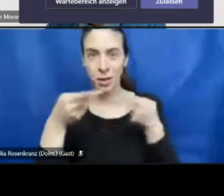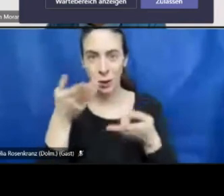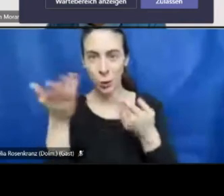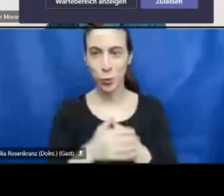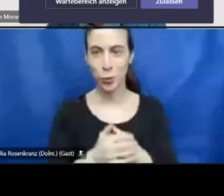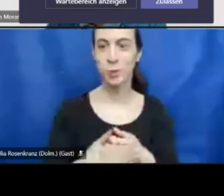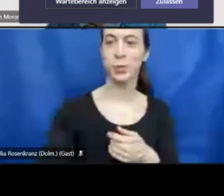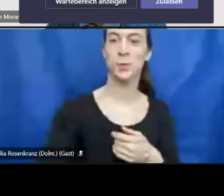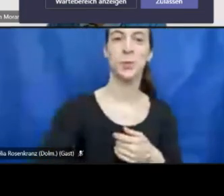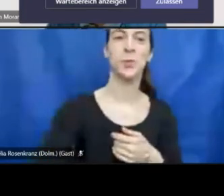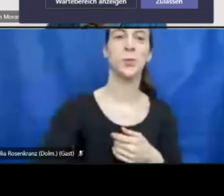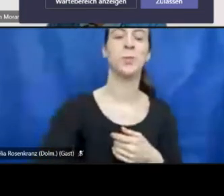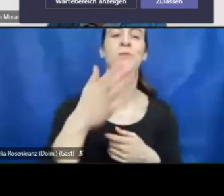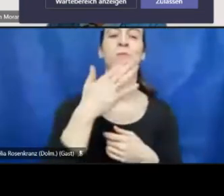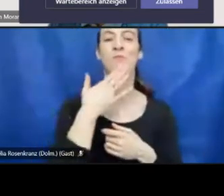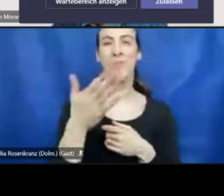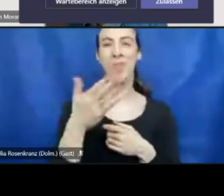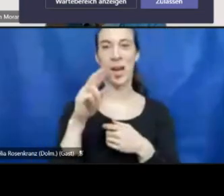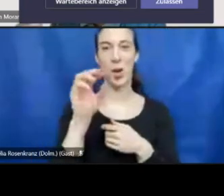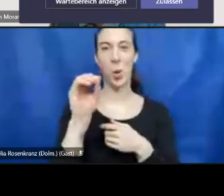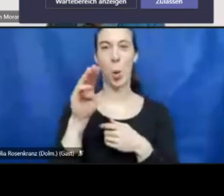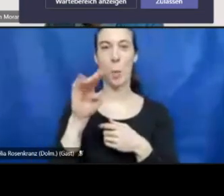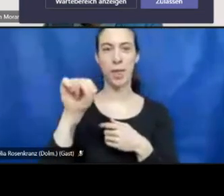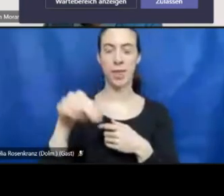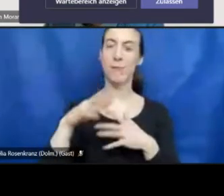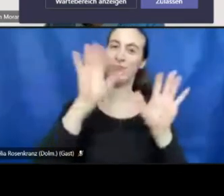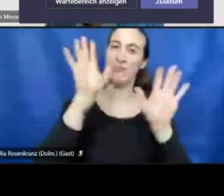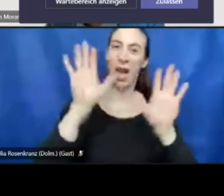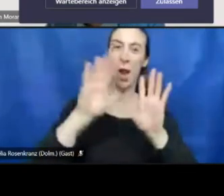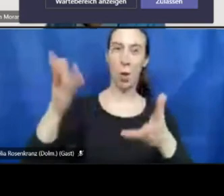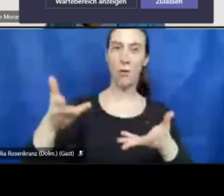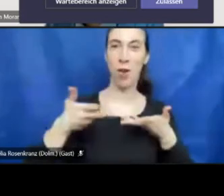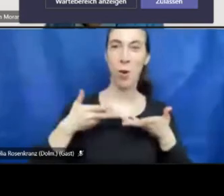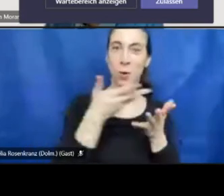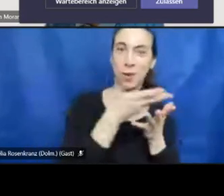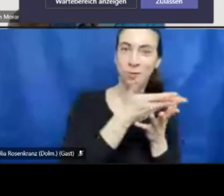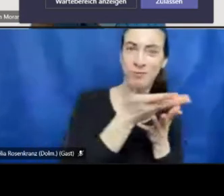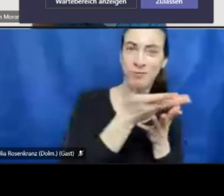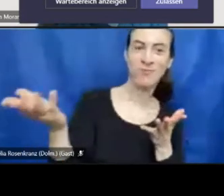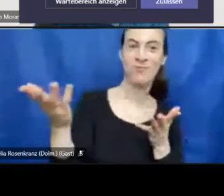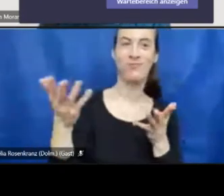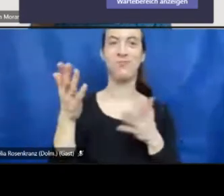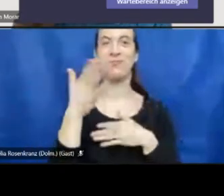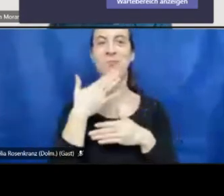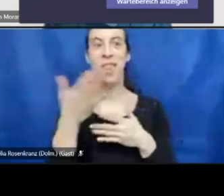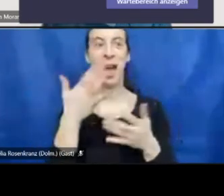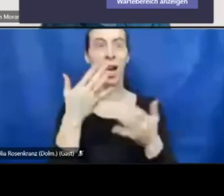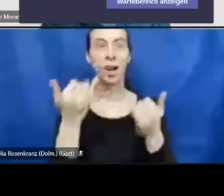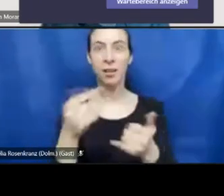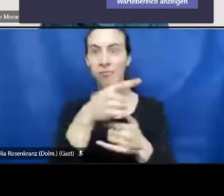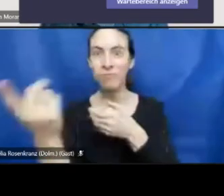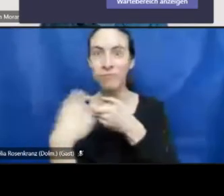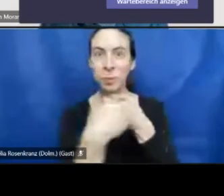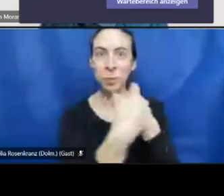Thank you very much, Robin. Hello and welcome everyone. Thank you for joining our panel.